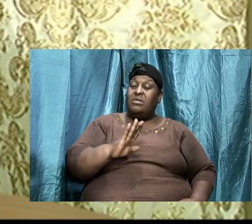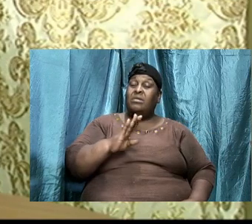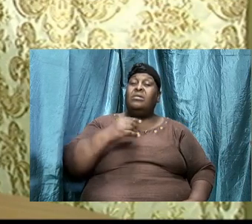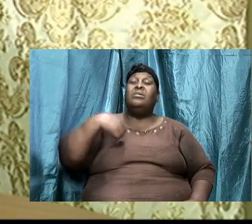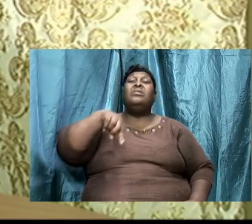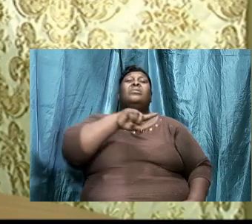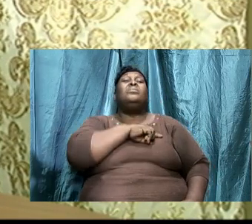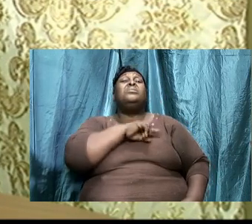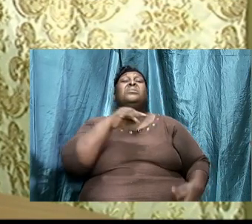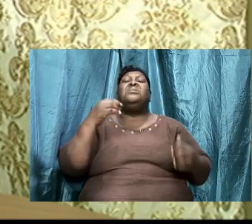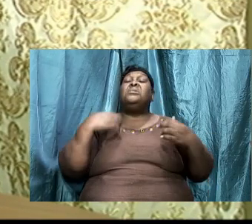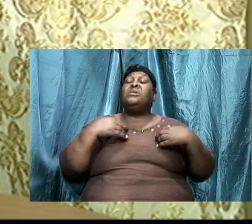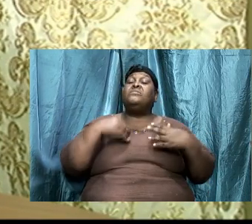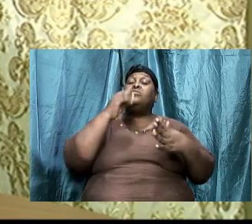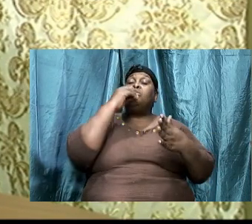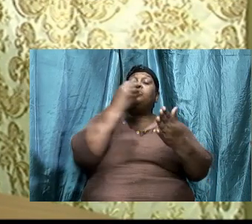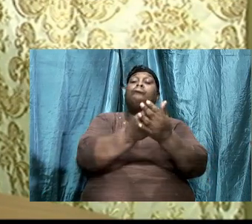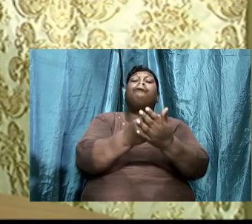to have to prove it.